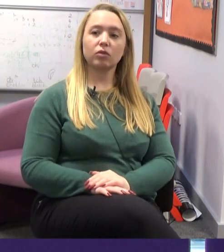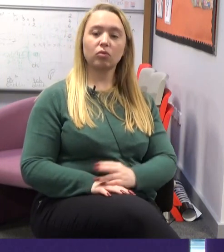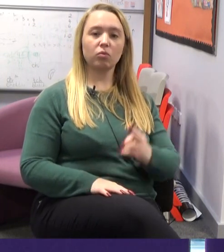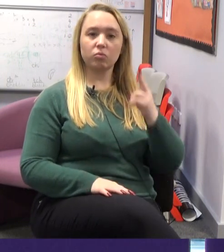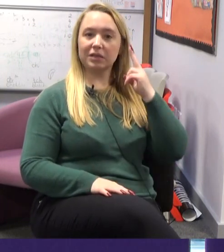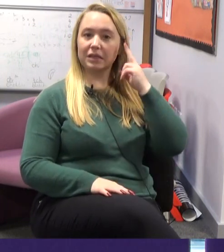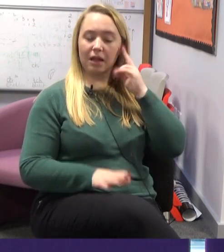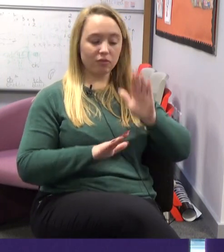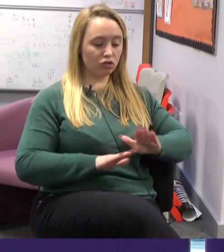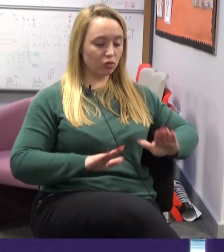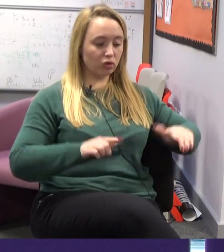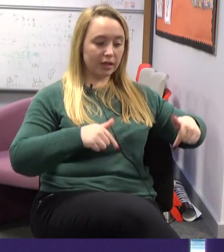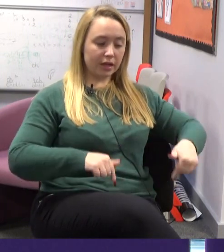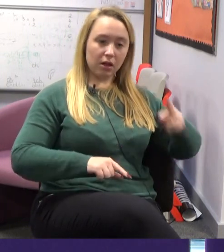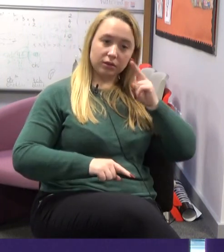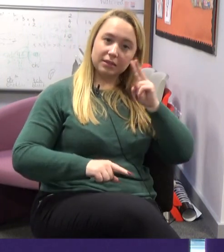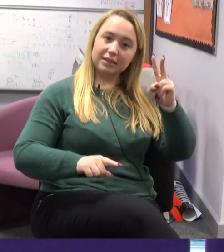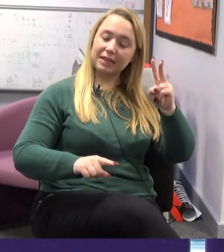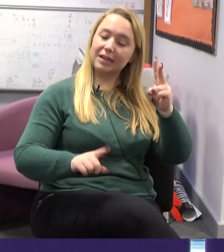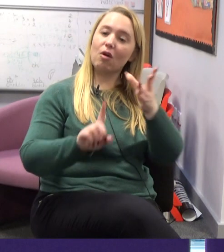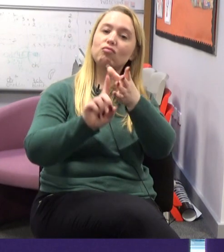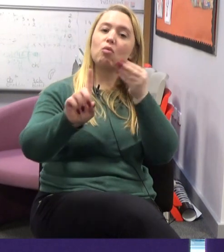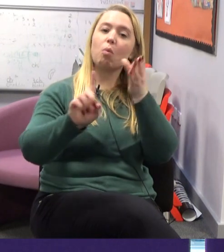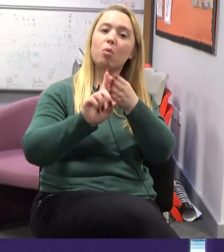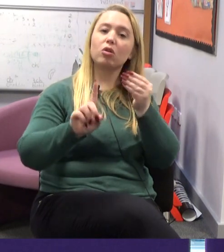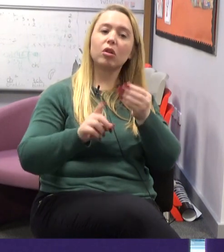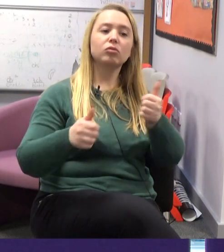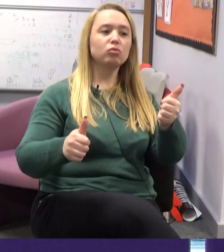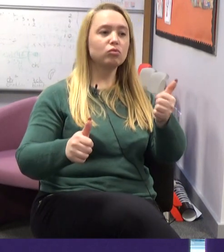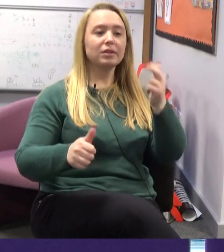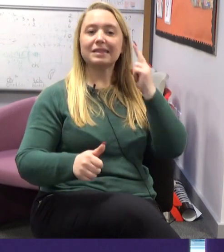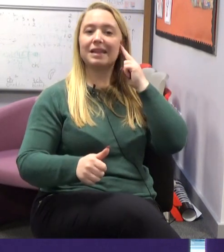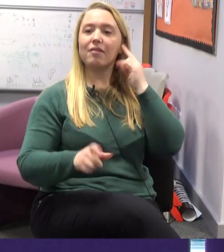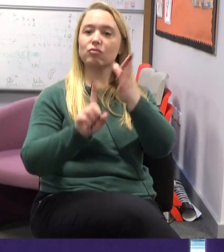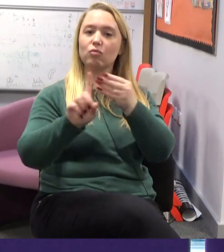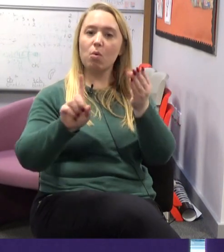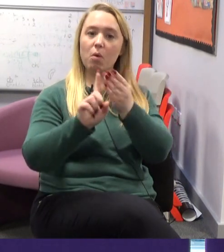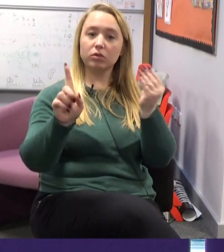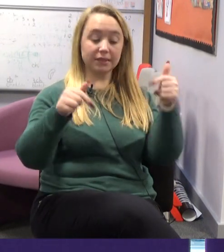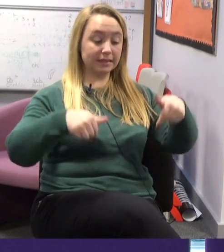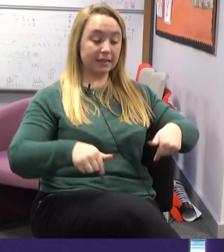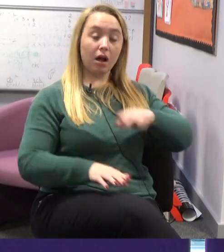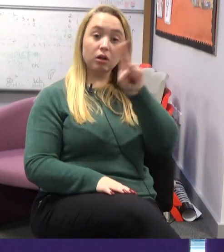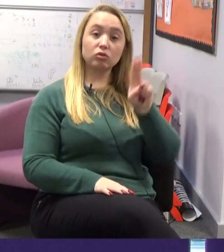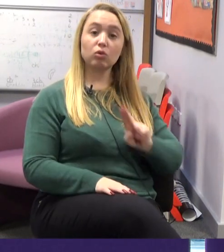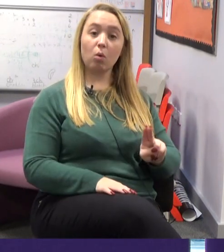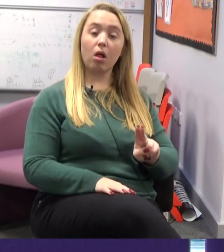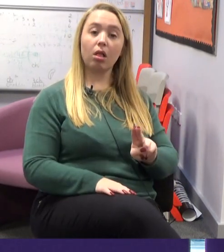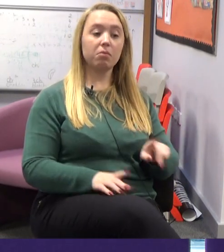that they see good deaf role models really all the time.